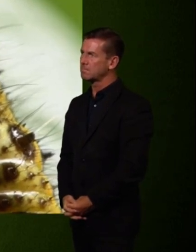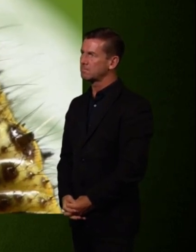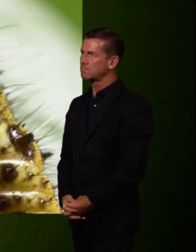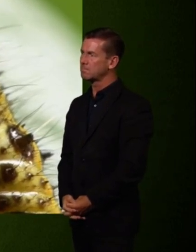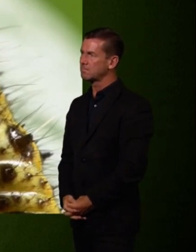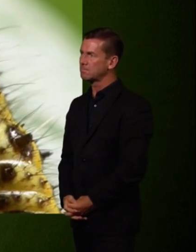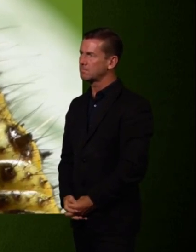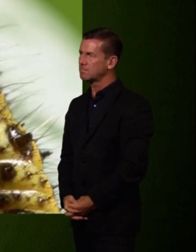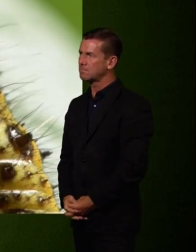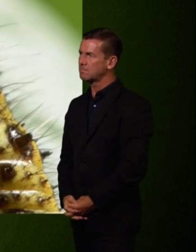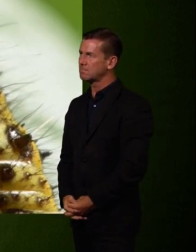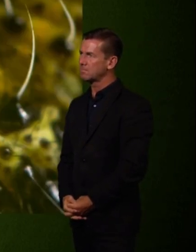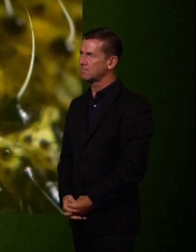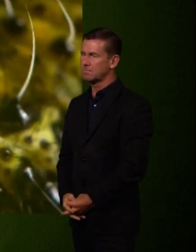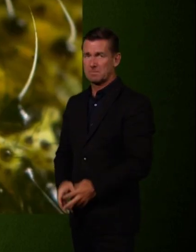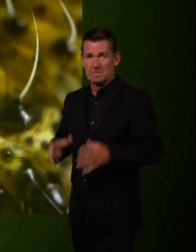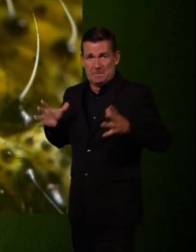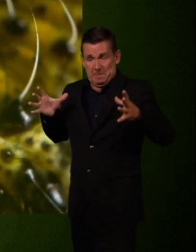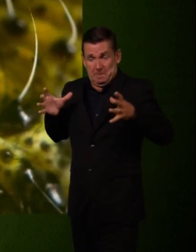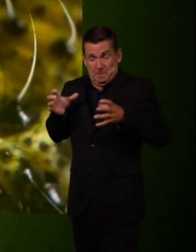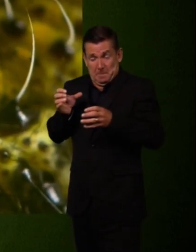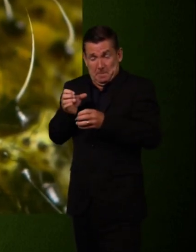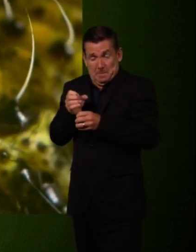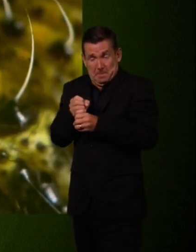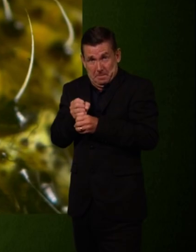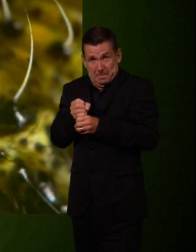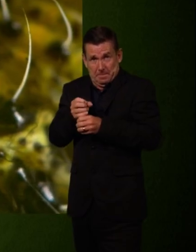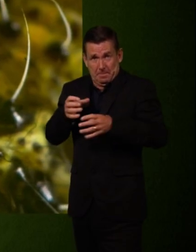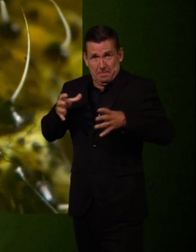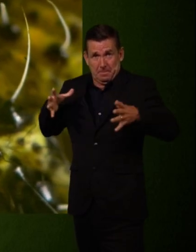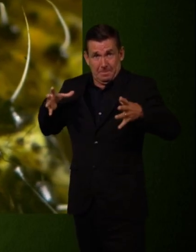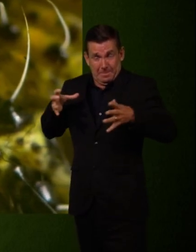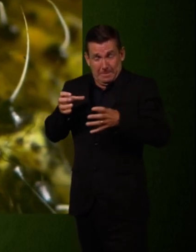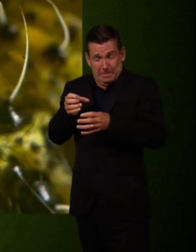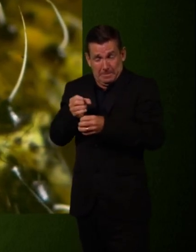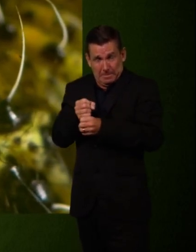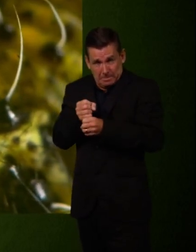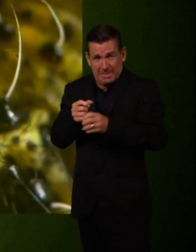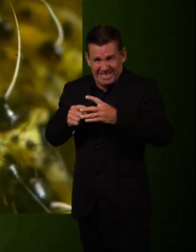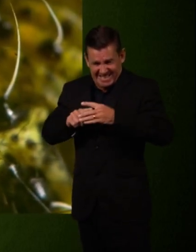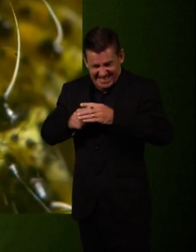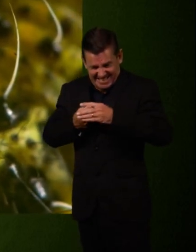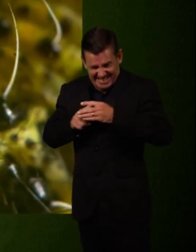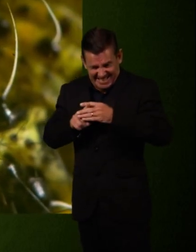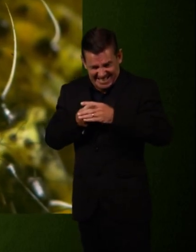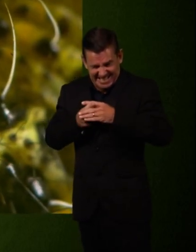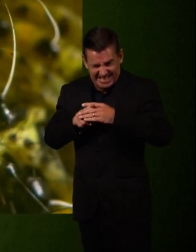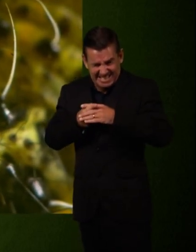They contract their body in waves, wriggling out segment by segment.